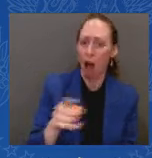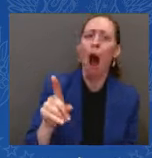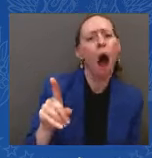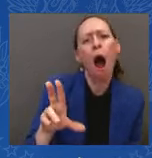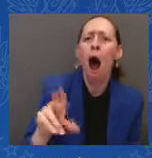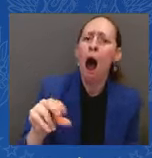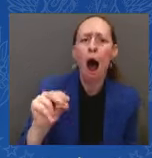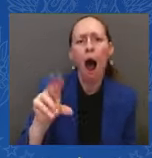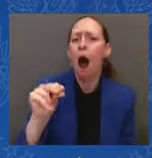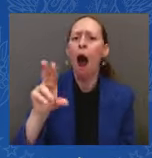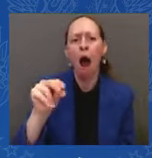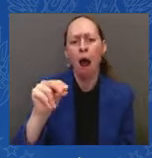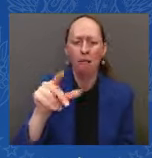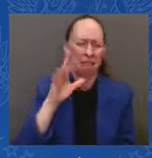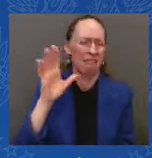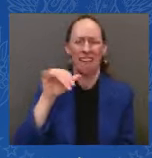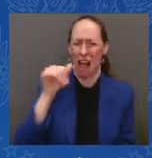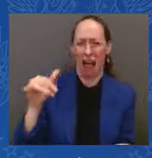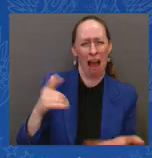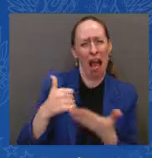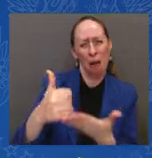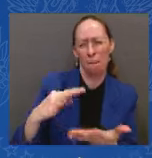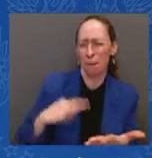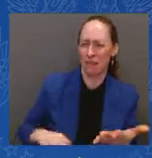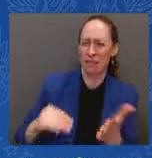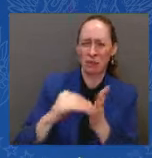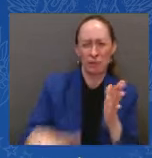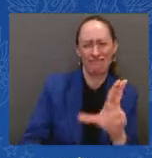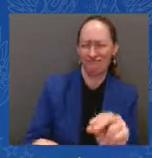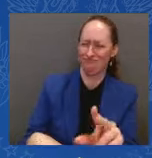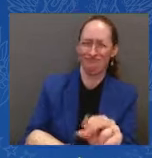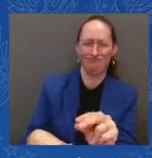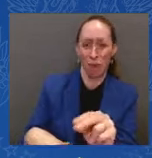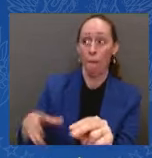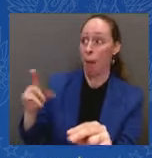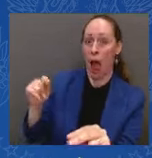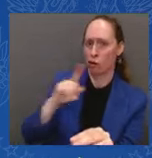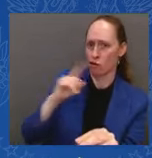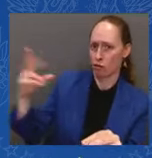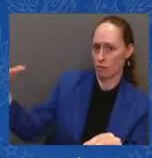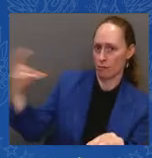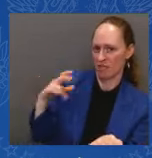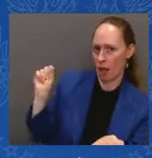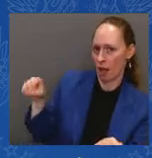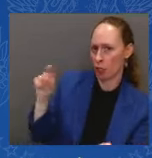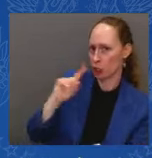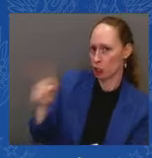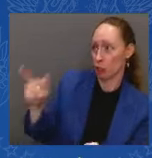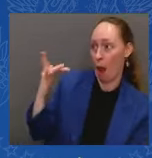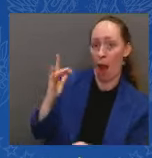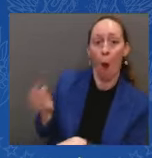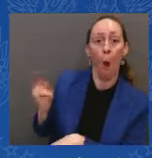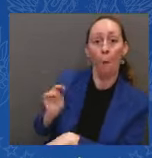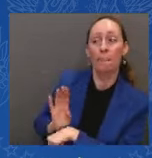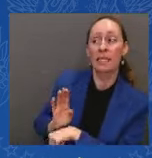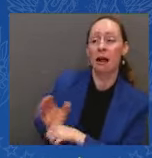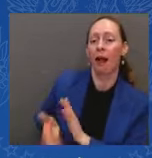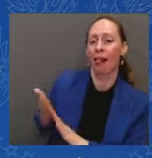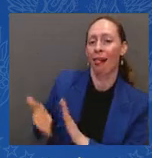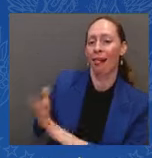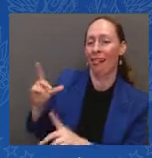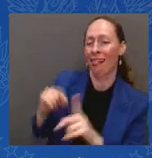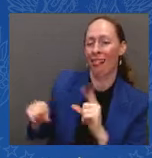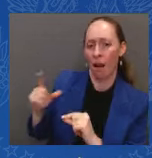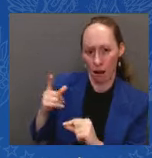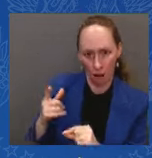dollars in relief for themselves to keep their businesses open. Several members of Congress got over a million dollars, and all those loans were forgiven.